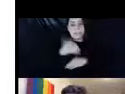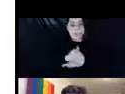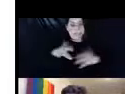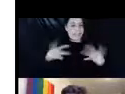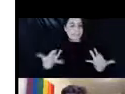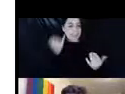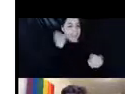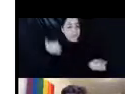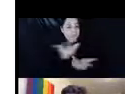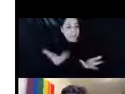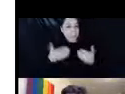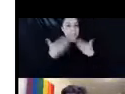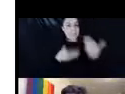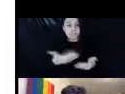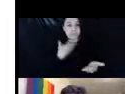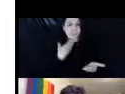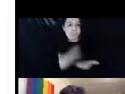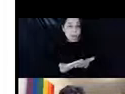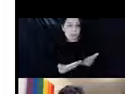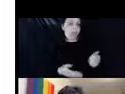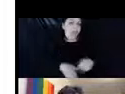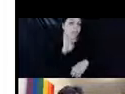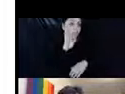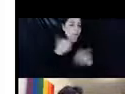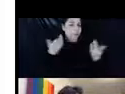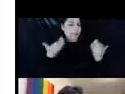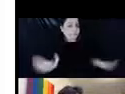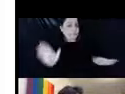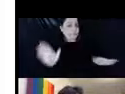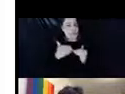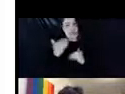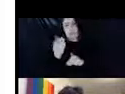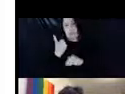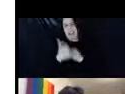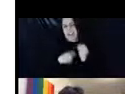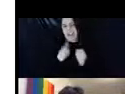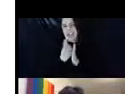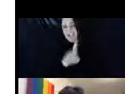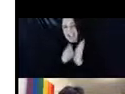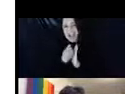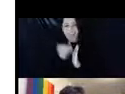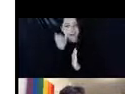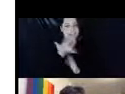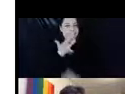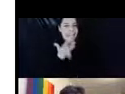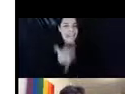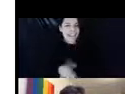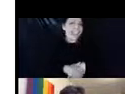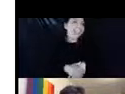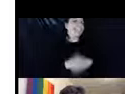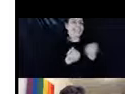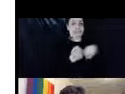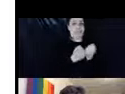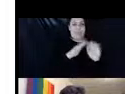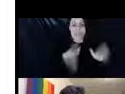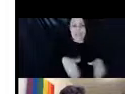if everything goes well, we should be, uh, done within a little over an hour, maybe for lucky. Uh, what is supportive housing? That